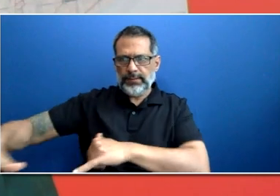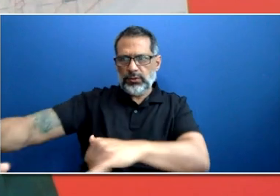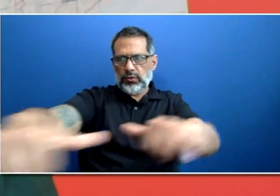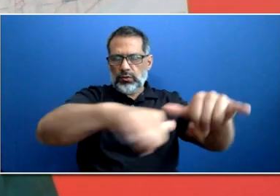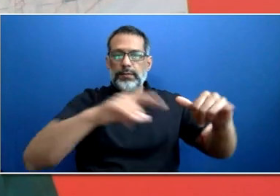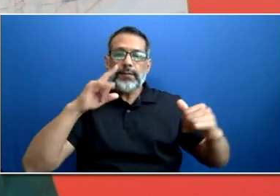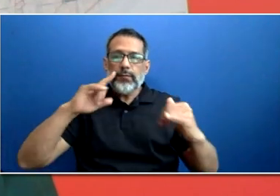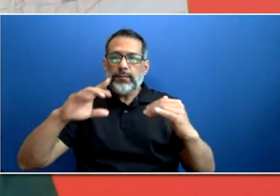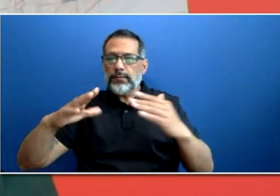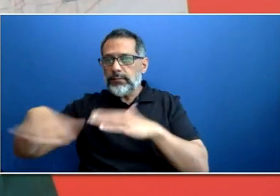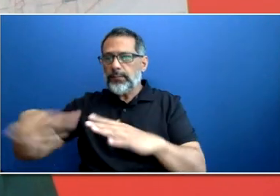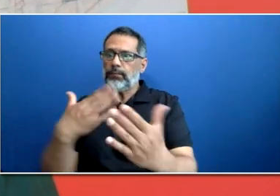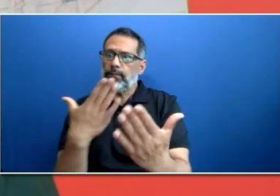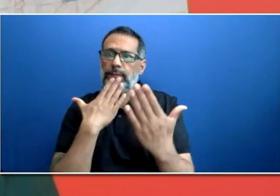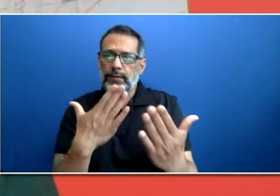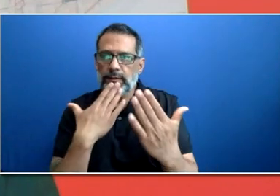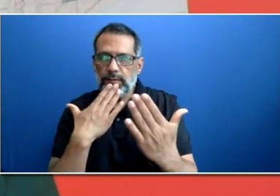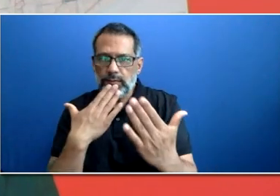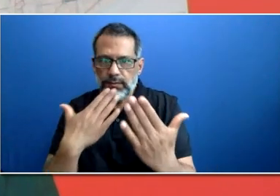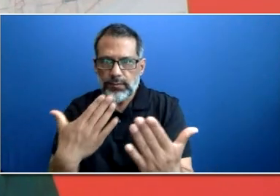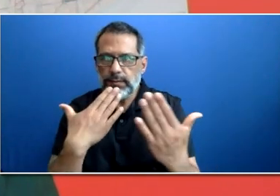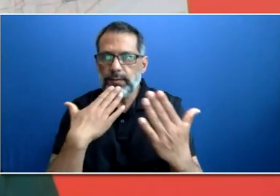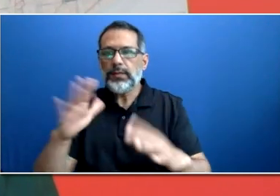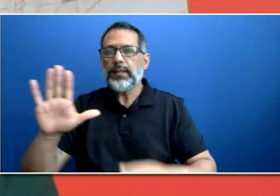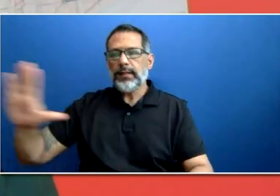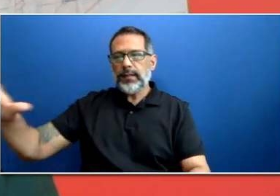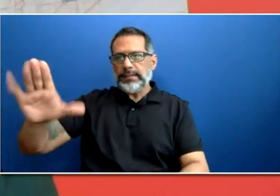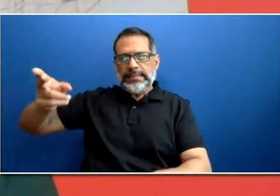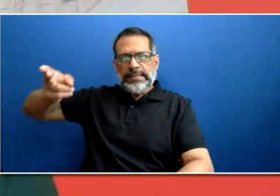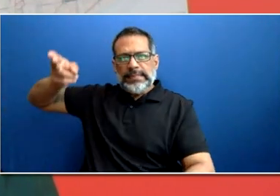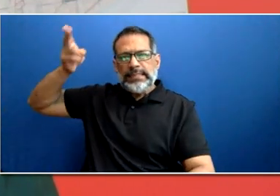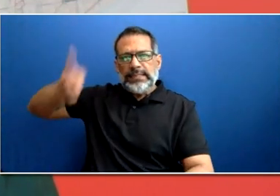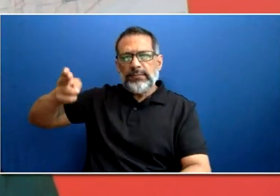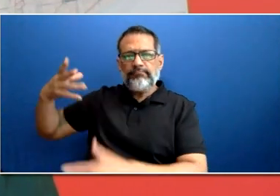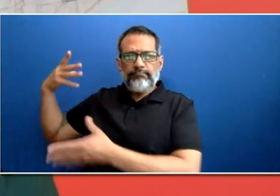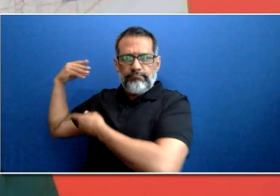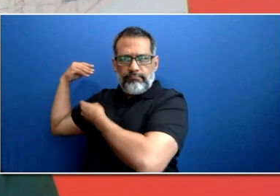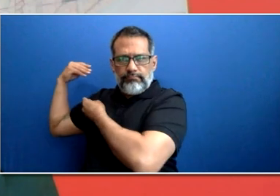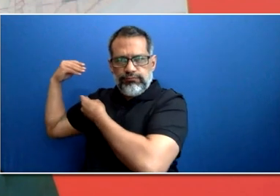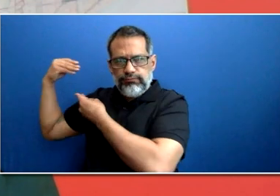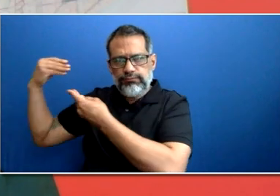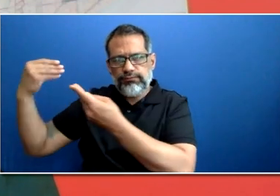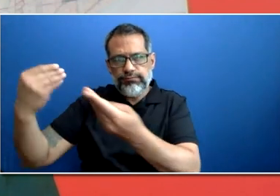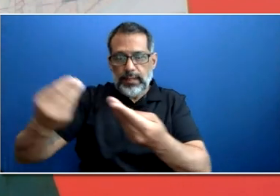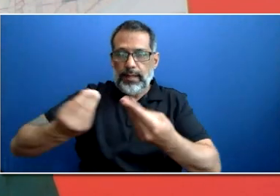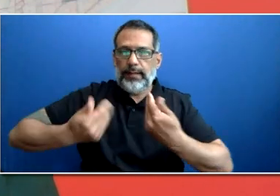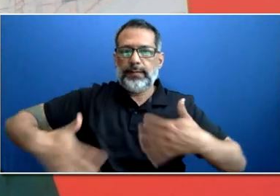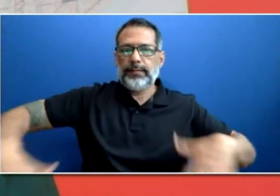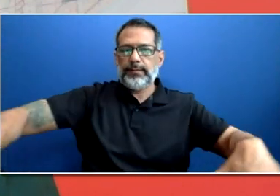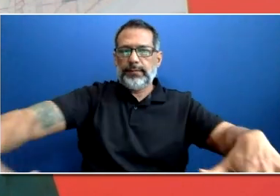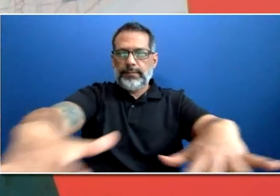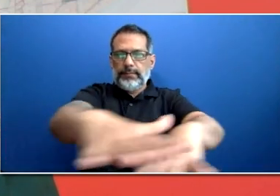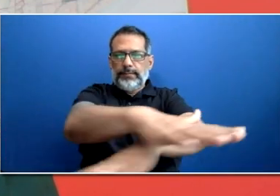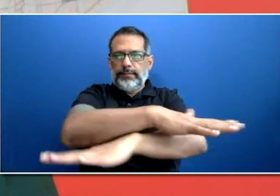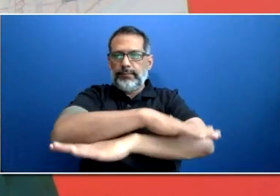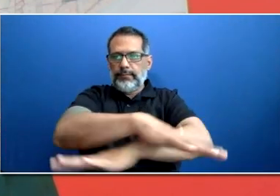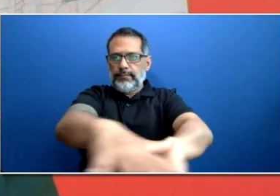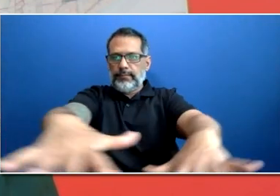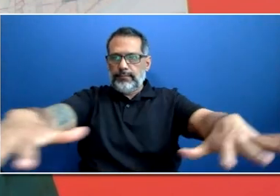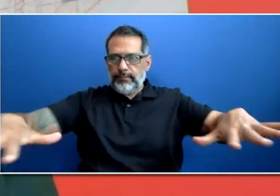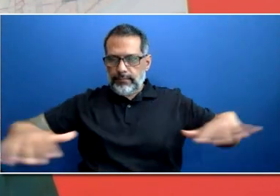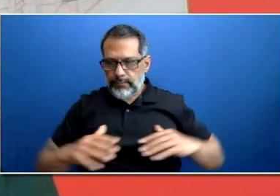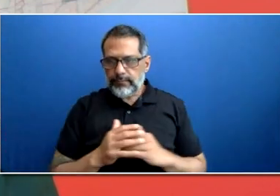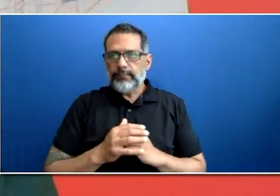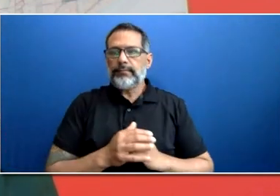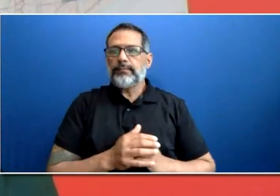has a long history on these lands. Land acknowledgements are a small yet significant way to show respect and acknowledge the